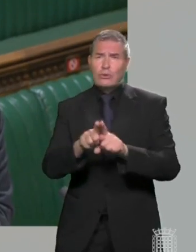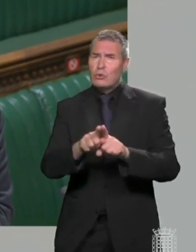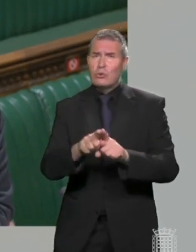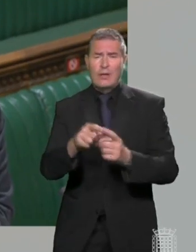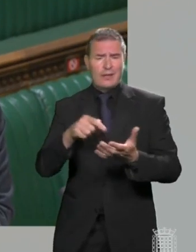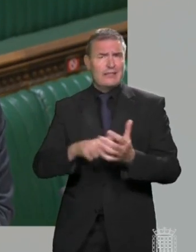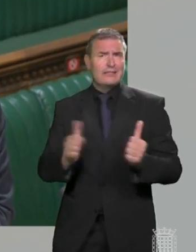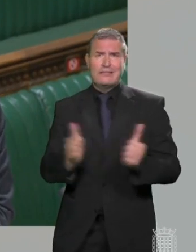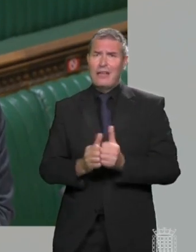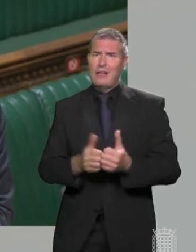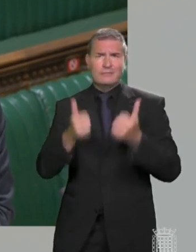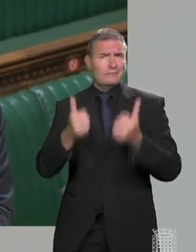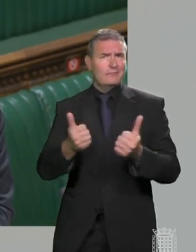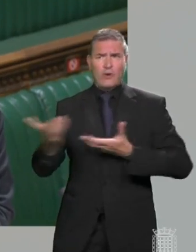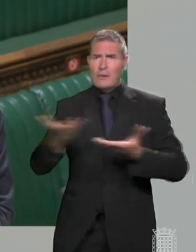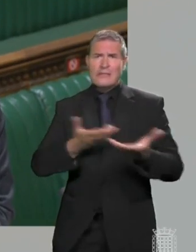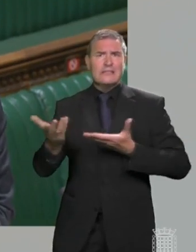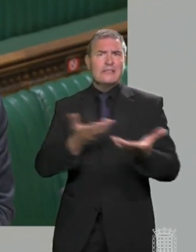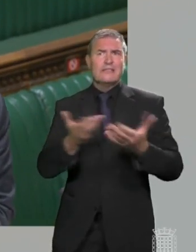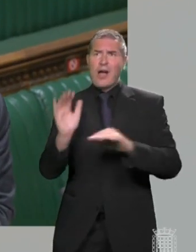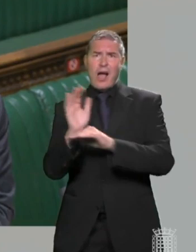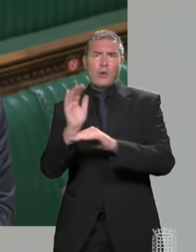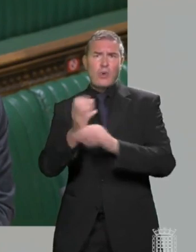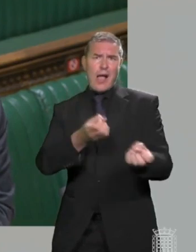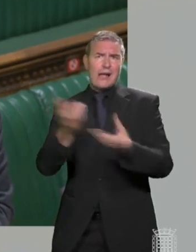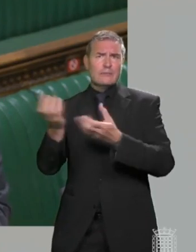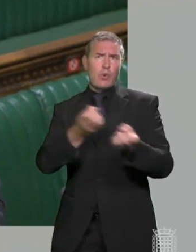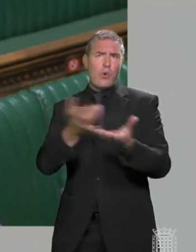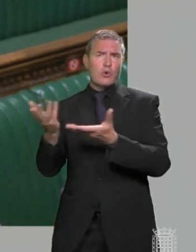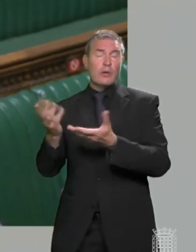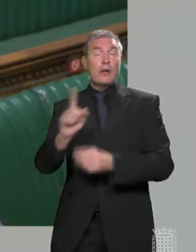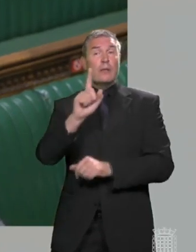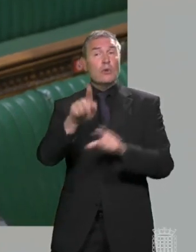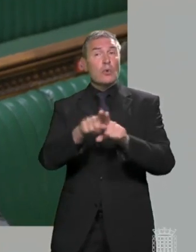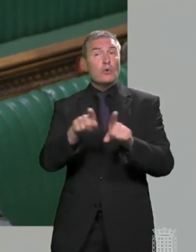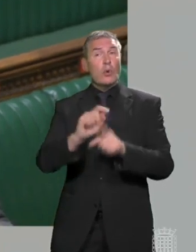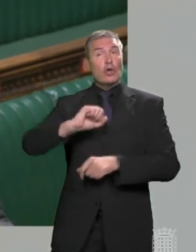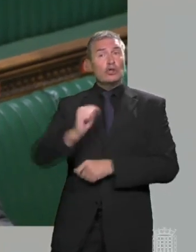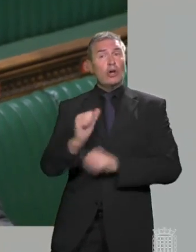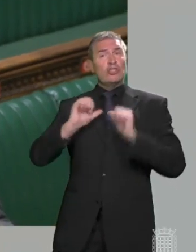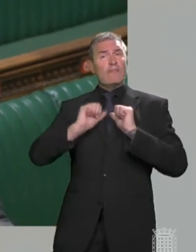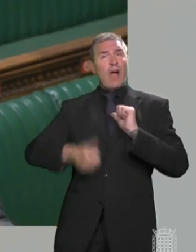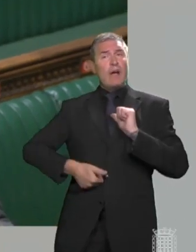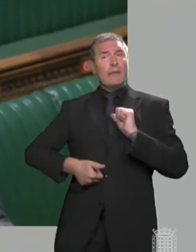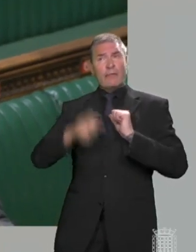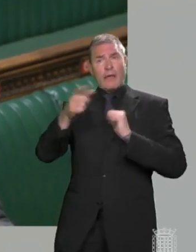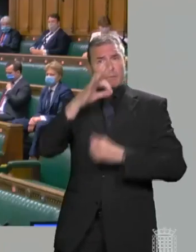business and services export. It's a great deal for Scottish legal services. But it's also a great deal for Scottish farming. And how tragic, how absolutely